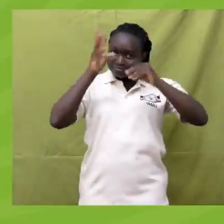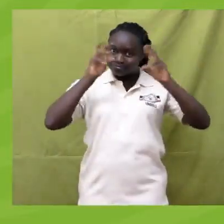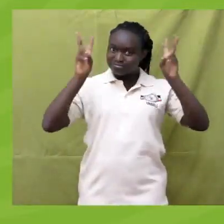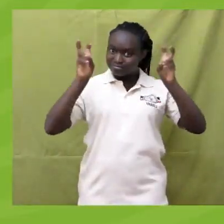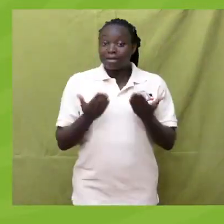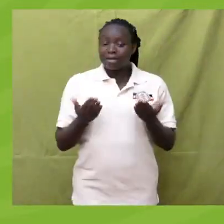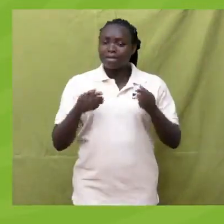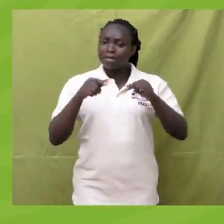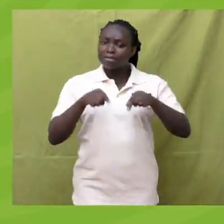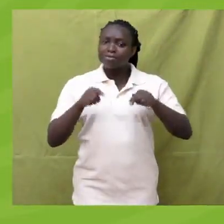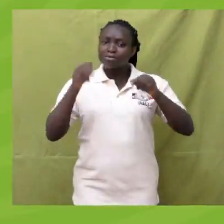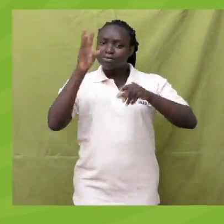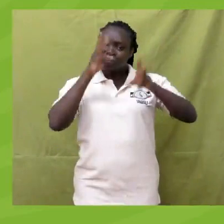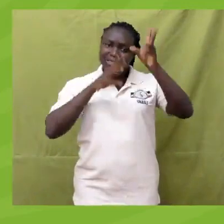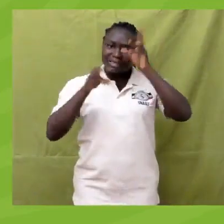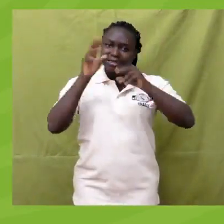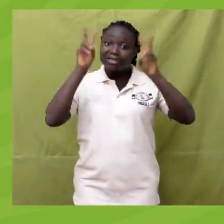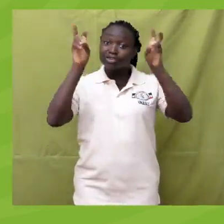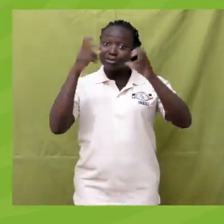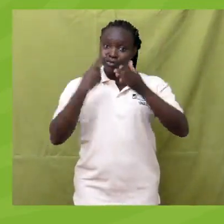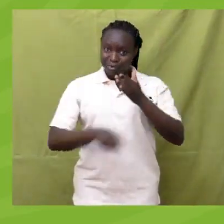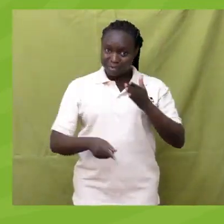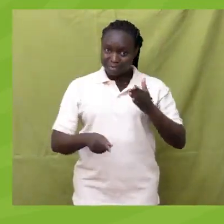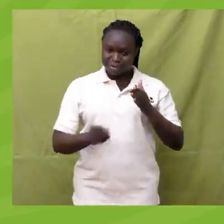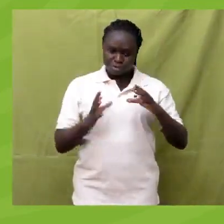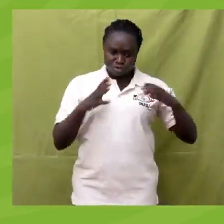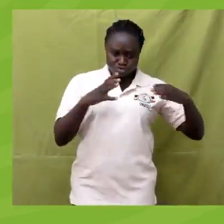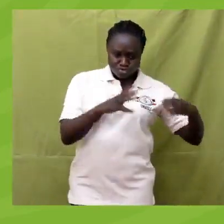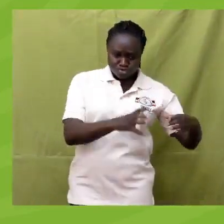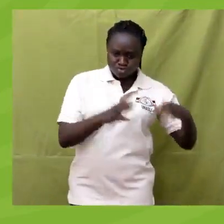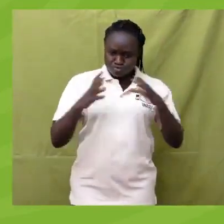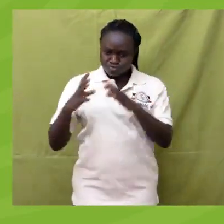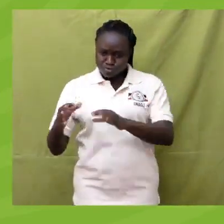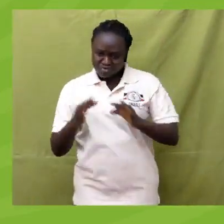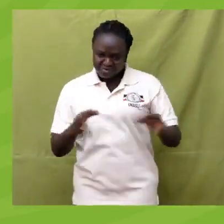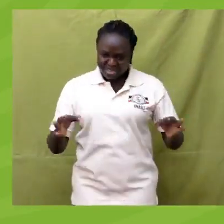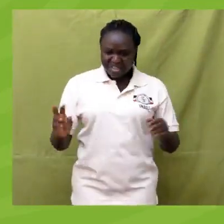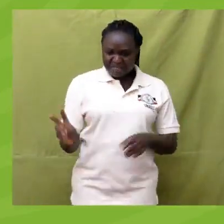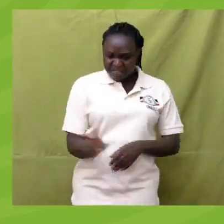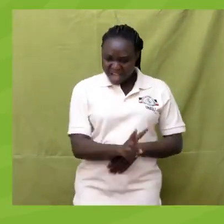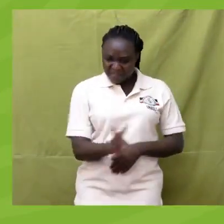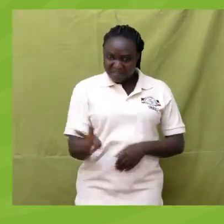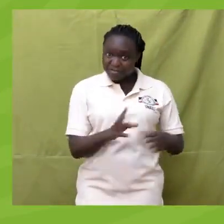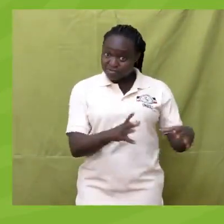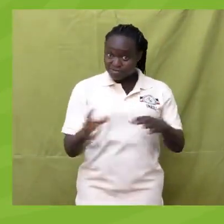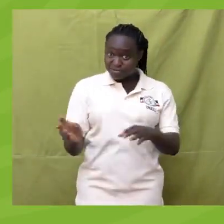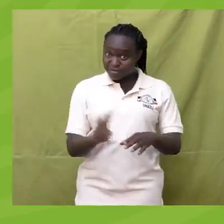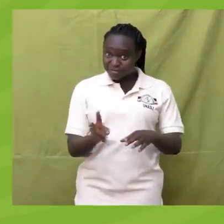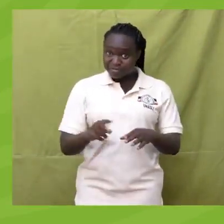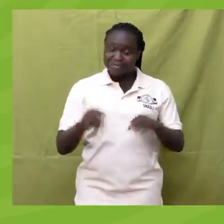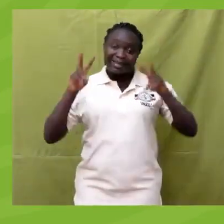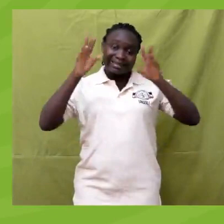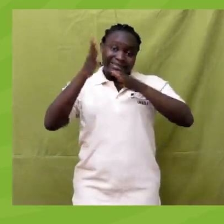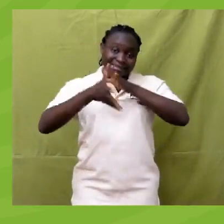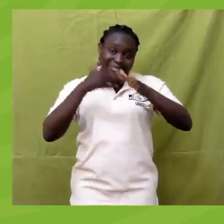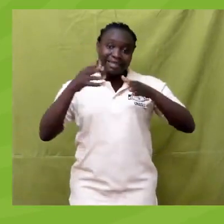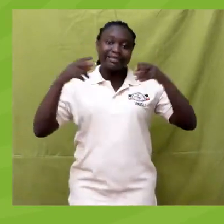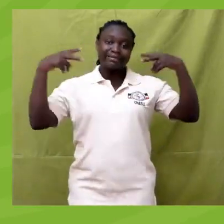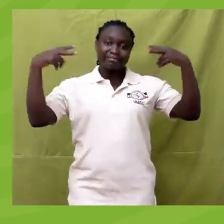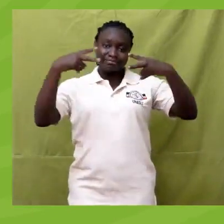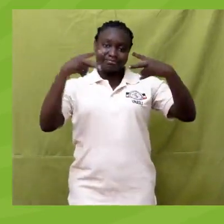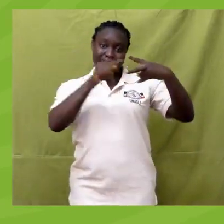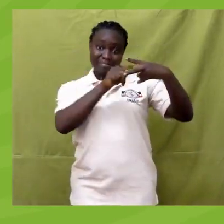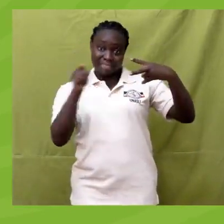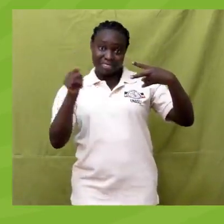to learn about equivalent sets. And in this lesson, you are